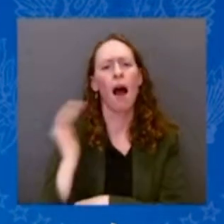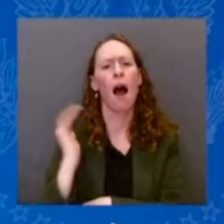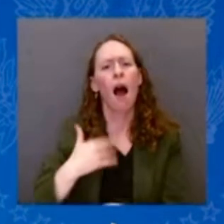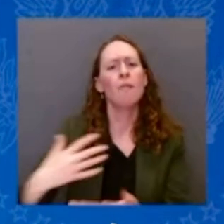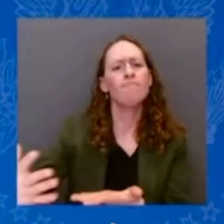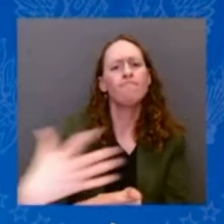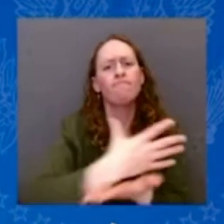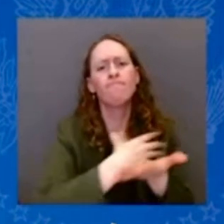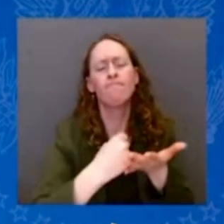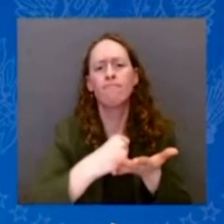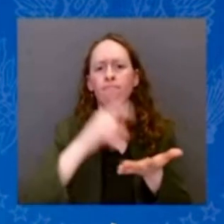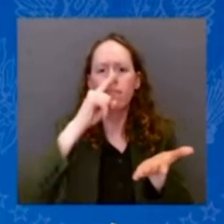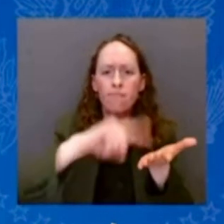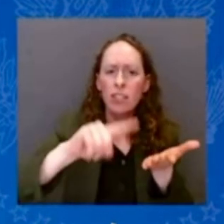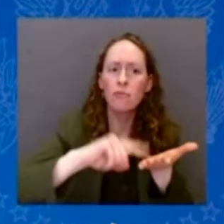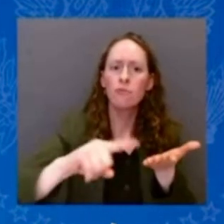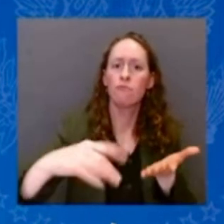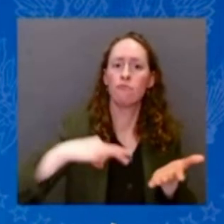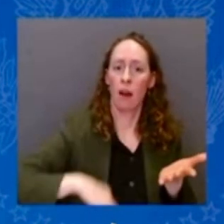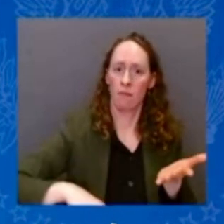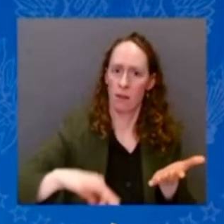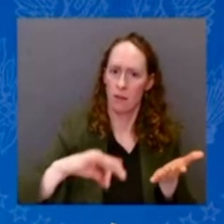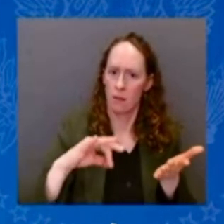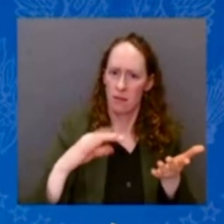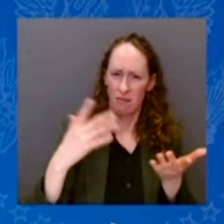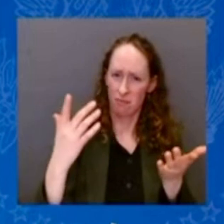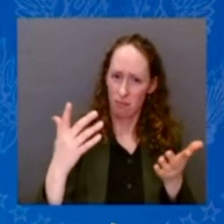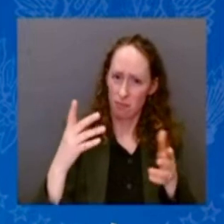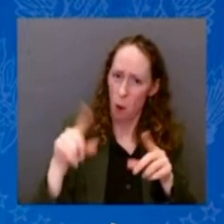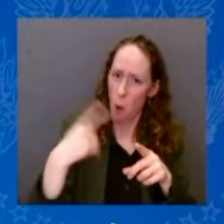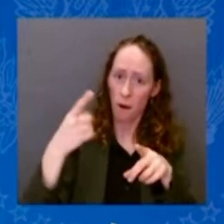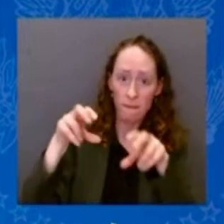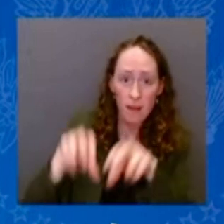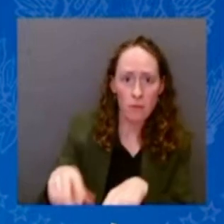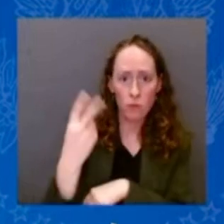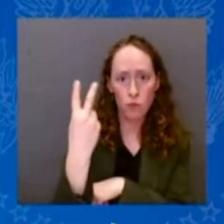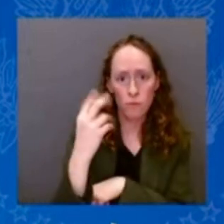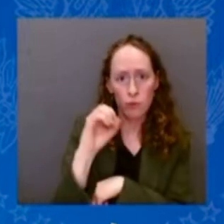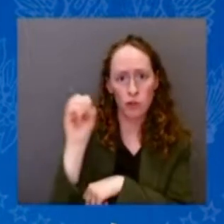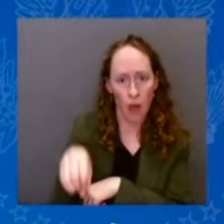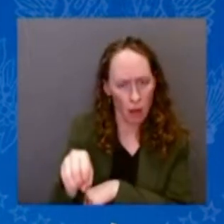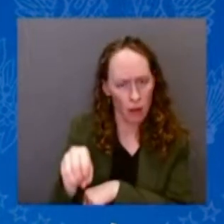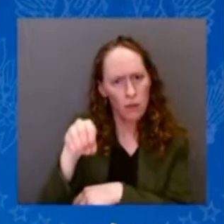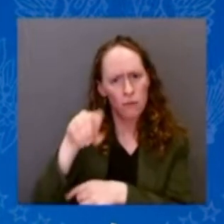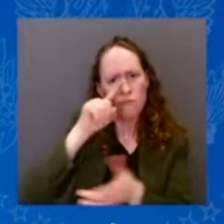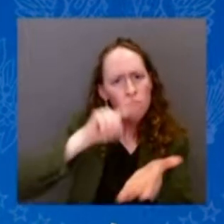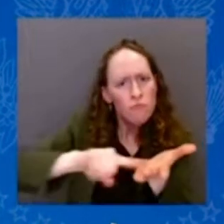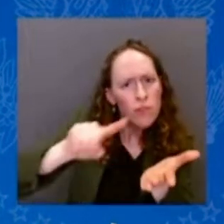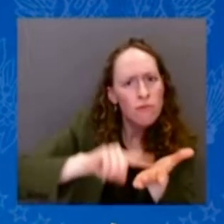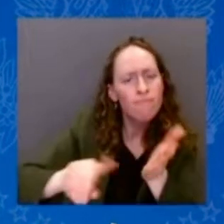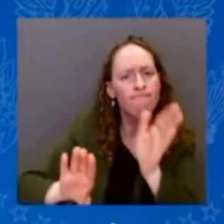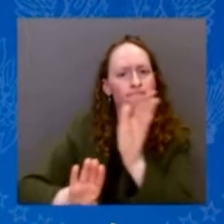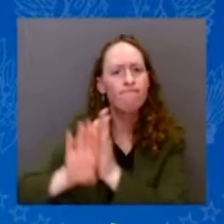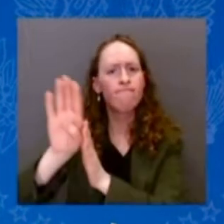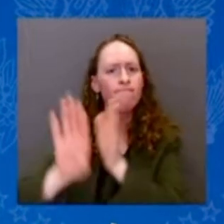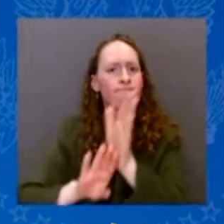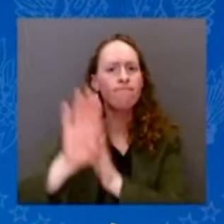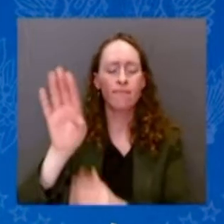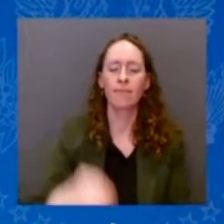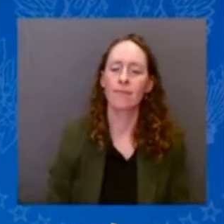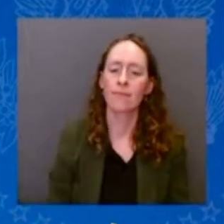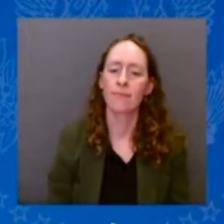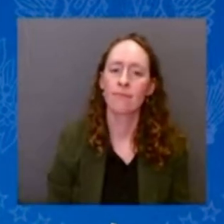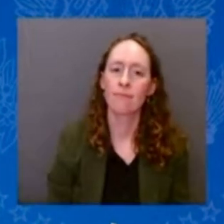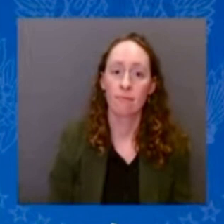2% of that we invested in research and development. Pure research. By the time I came to office, that was down to 0